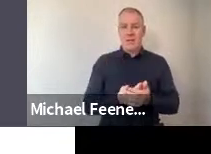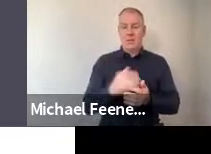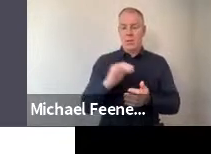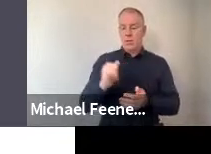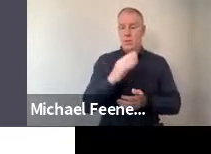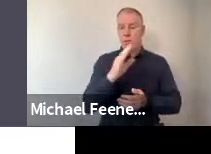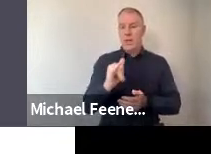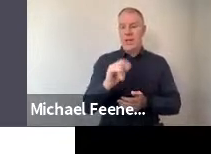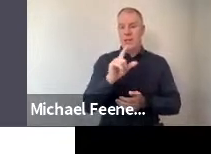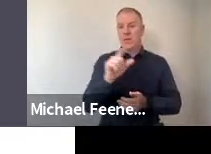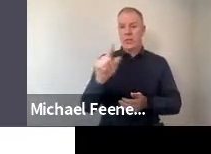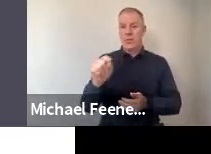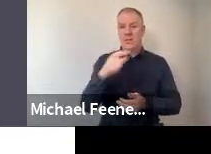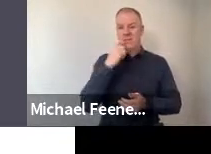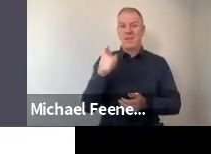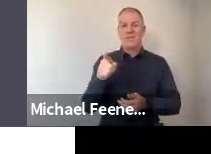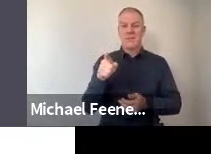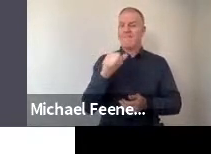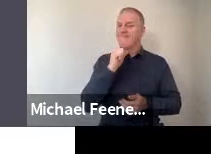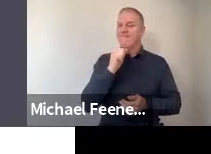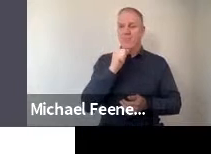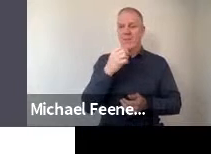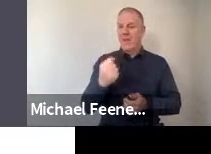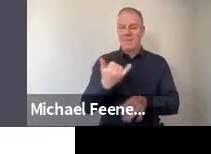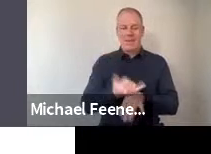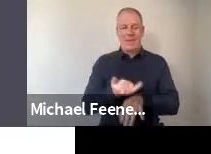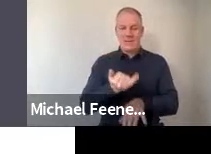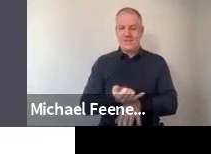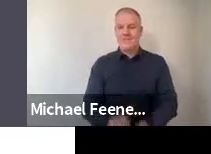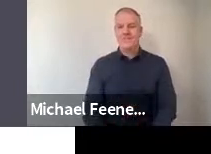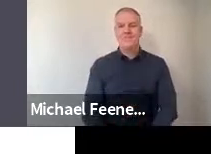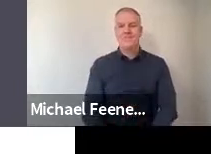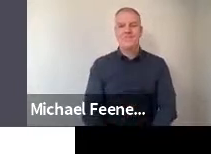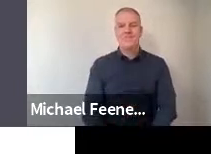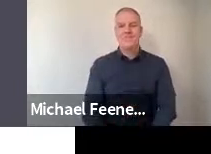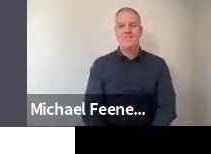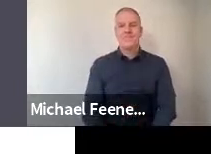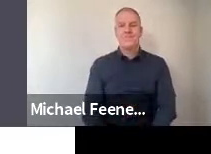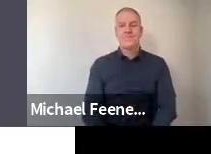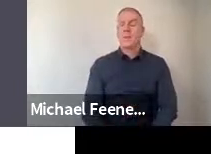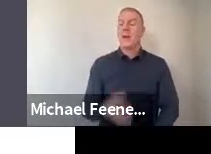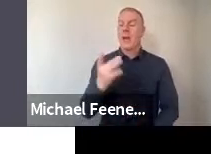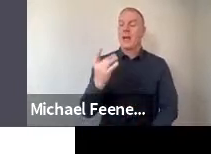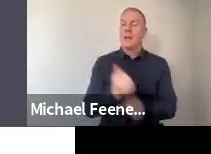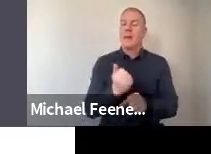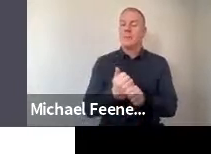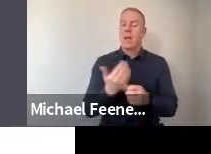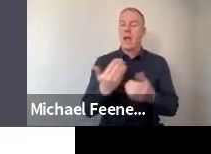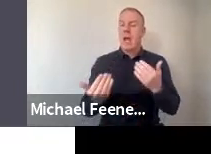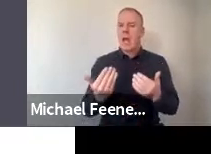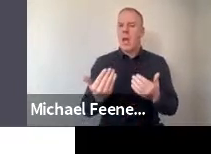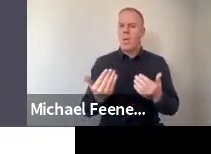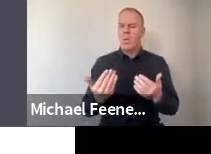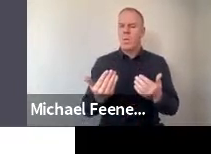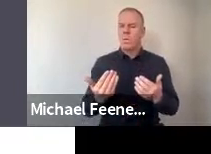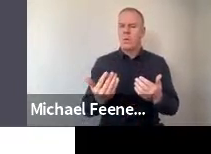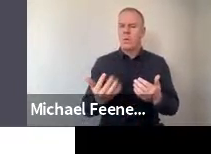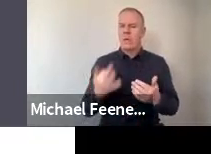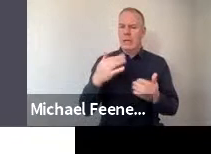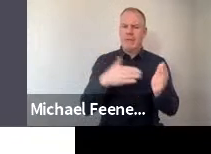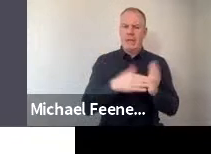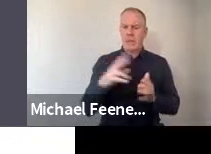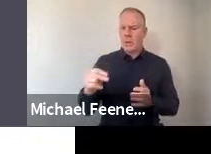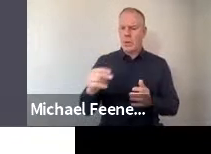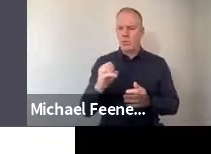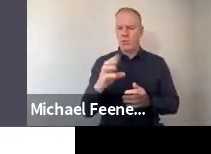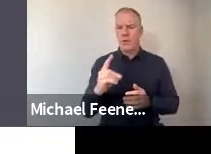2020, said no. And then we asked about how they had determined whether or not they have it.